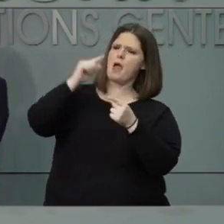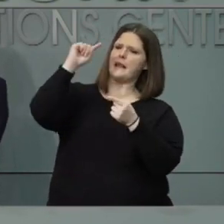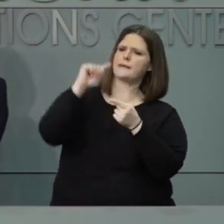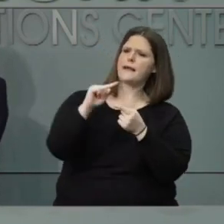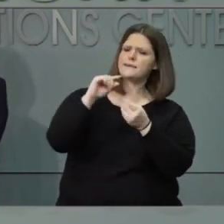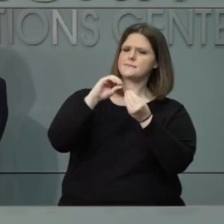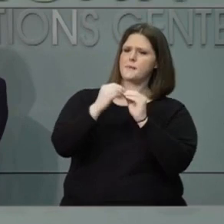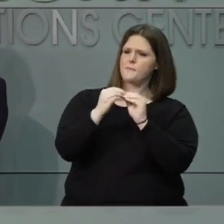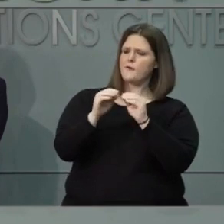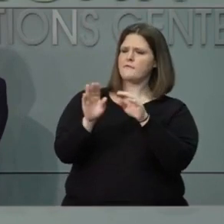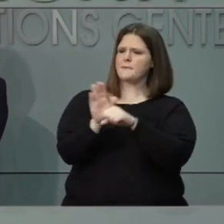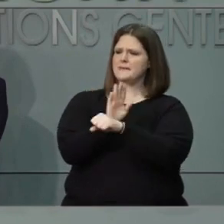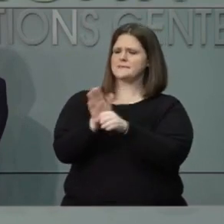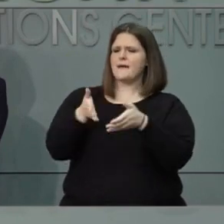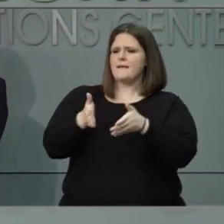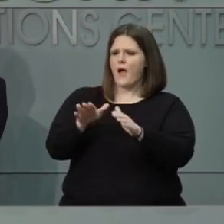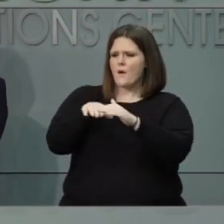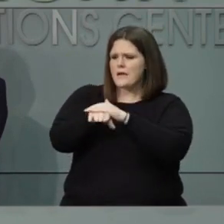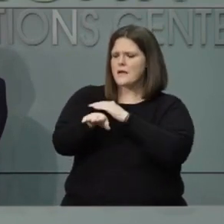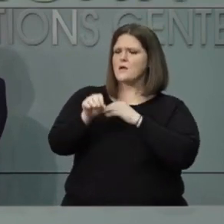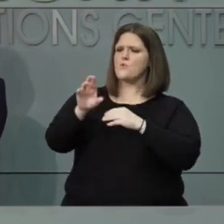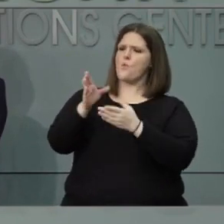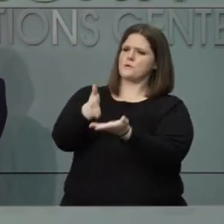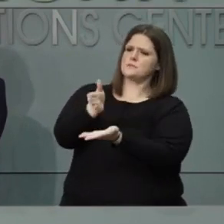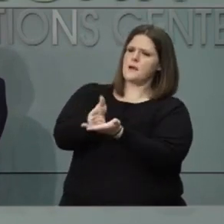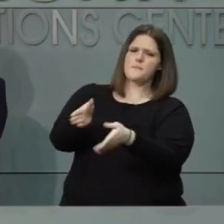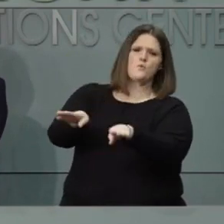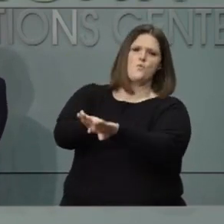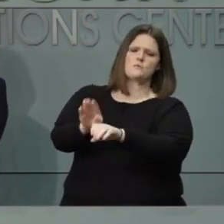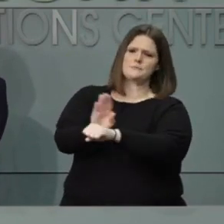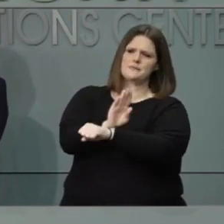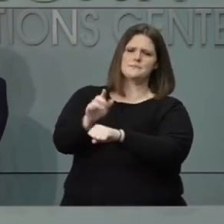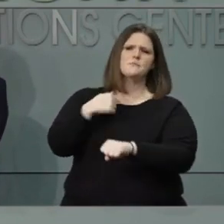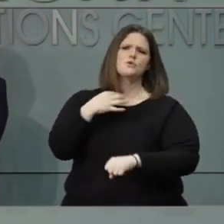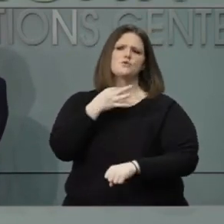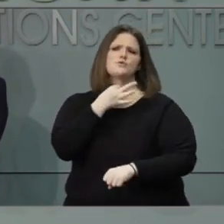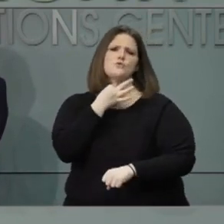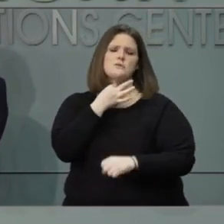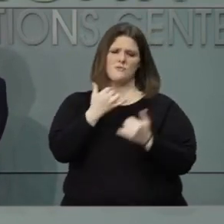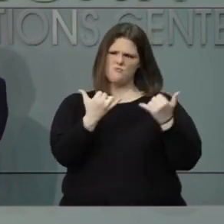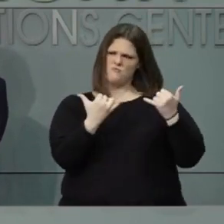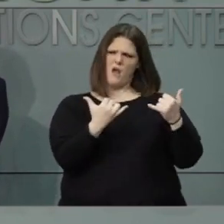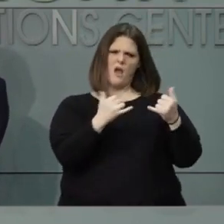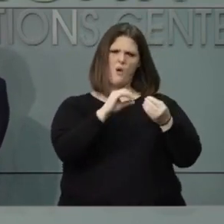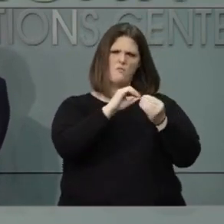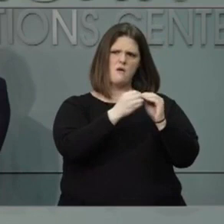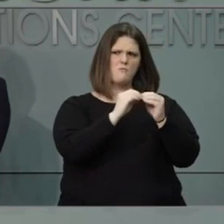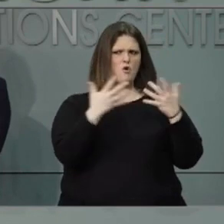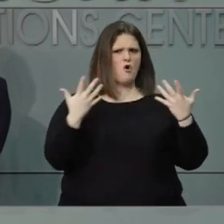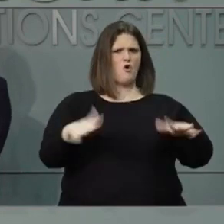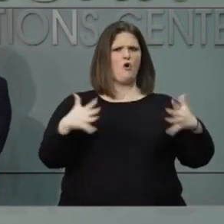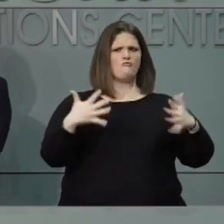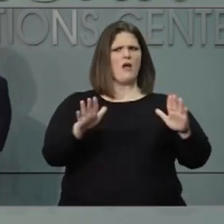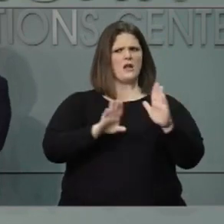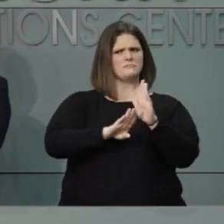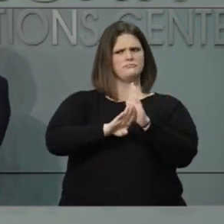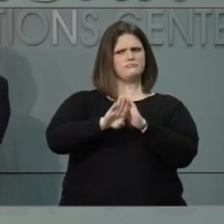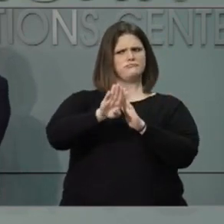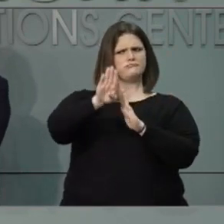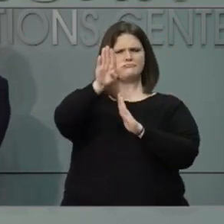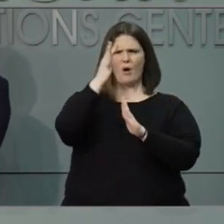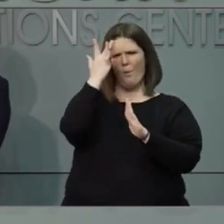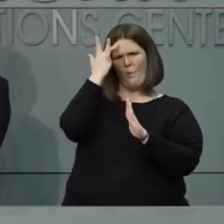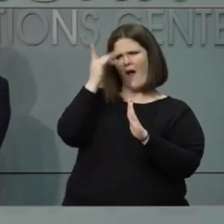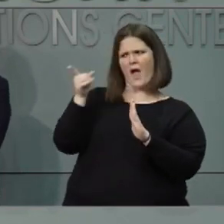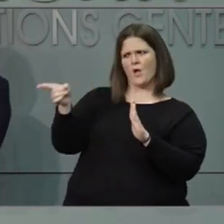business operations. And I'm just curious, why not do that when the trends are looking in a negative direction